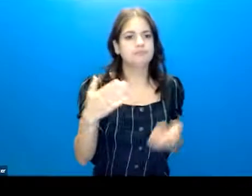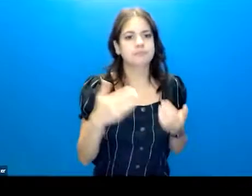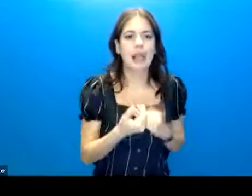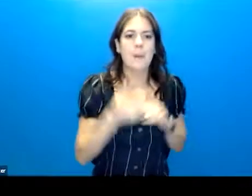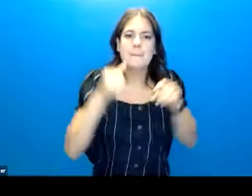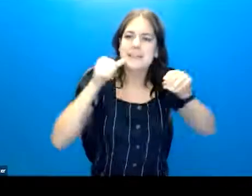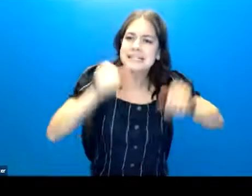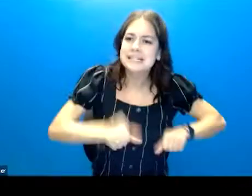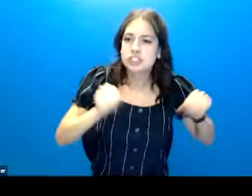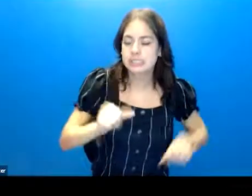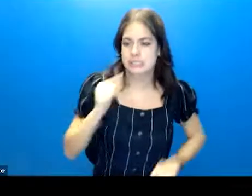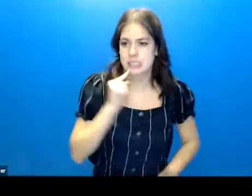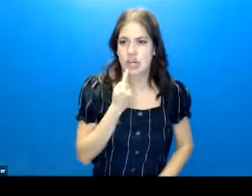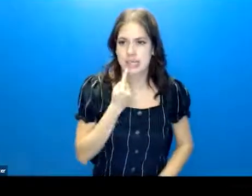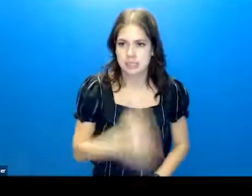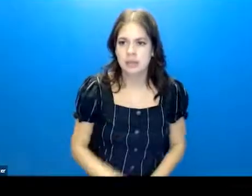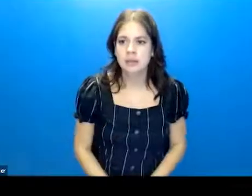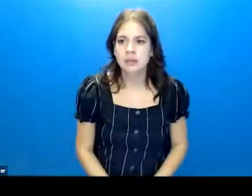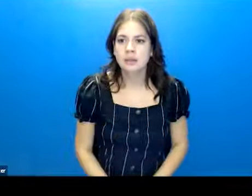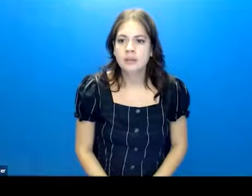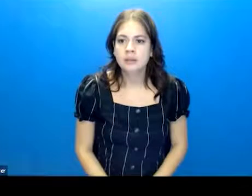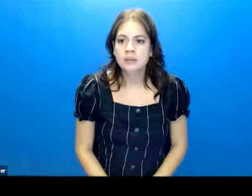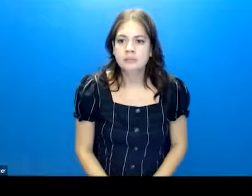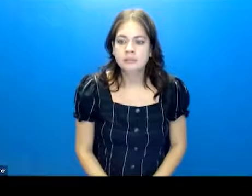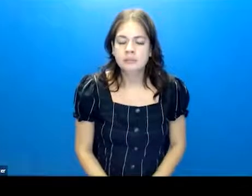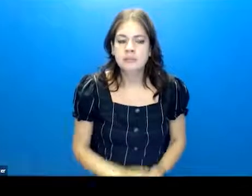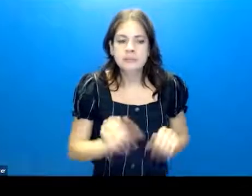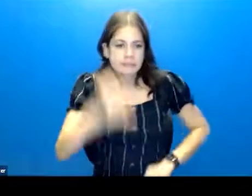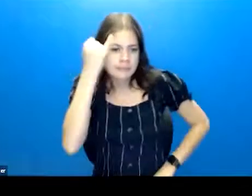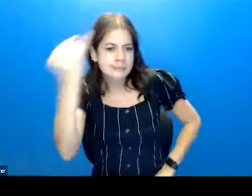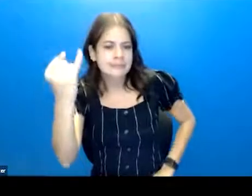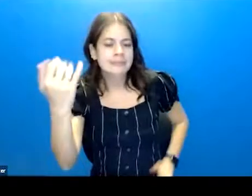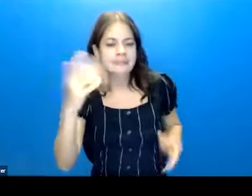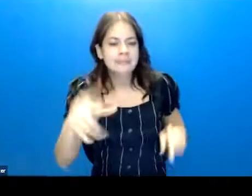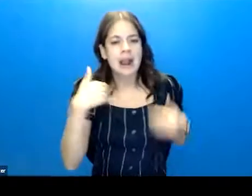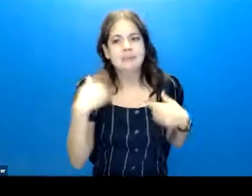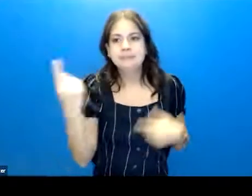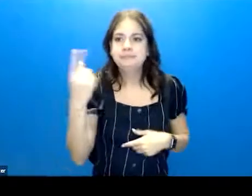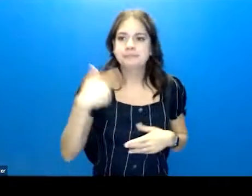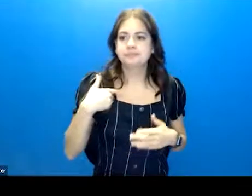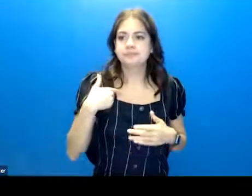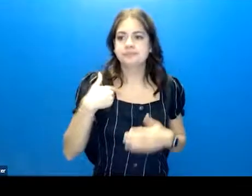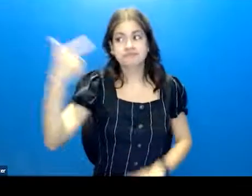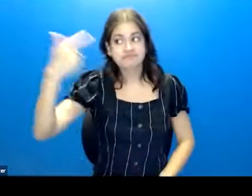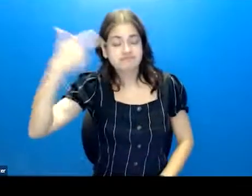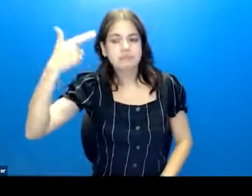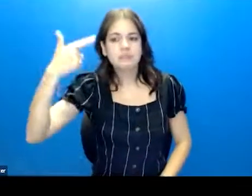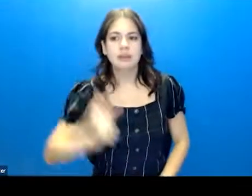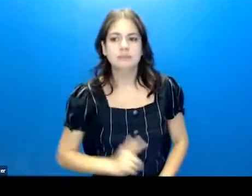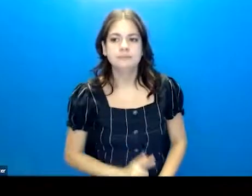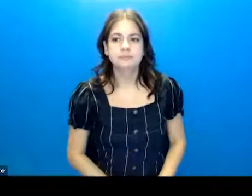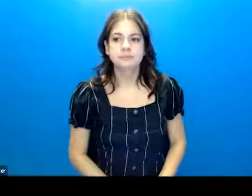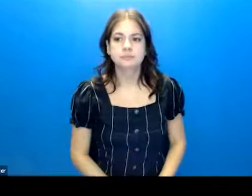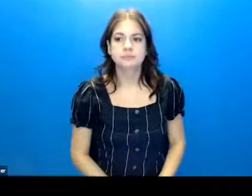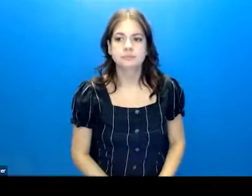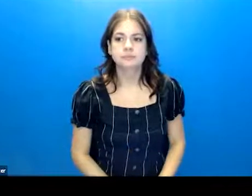potentially serious was it? So you can imagine, right, you have someone who's going to use a handgun, and they put it under, you